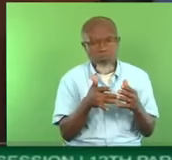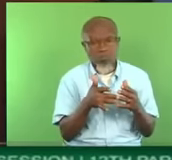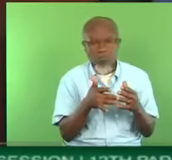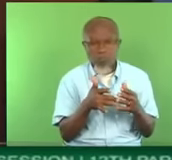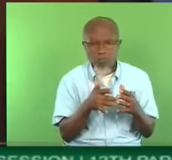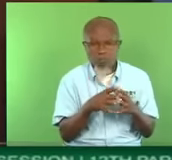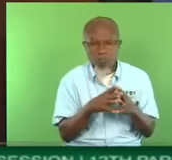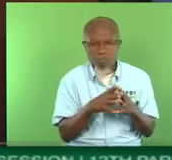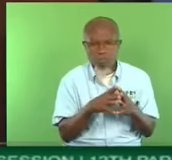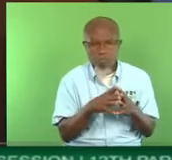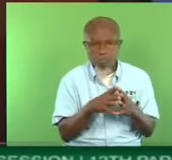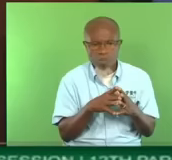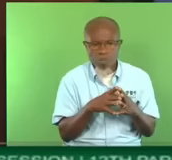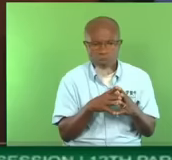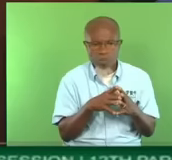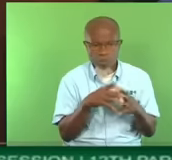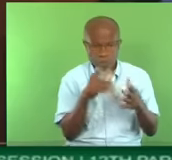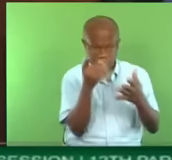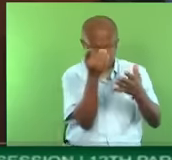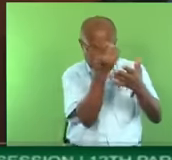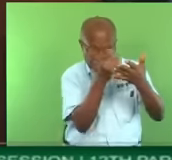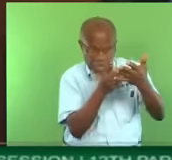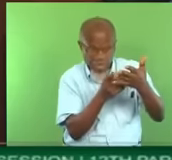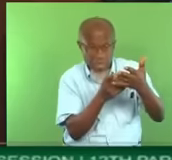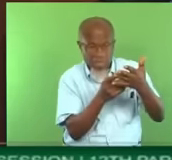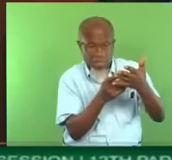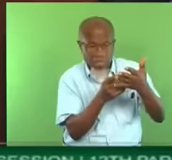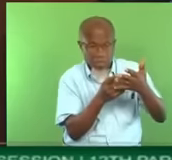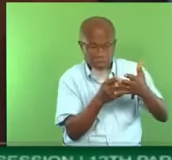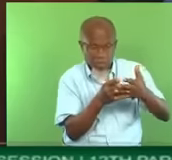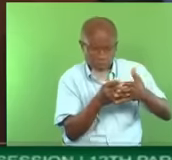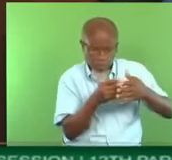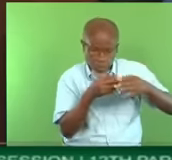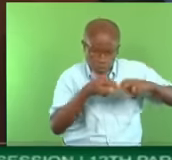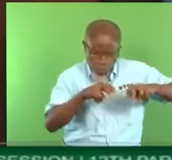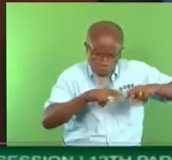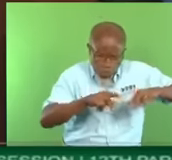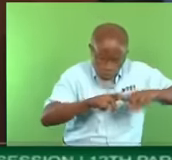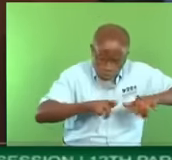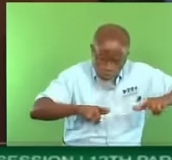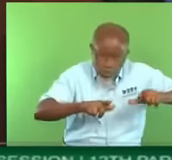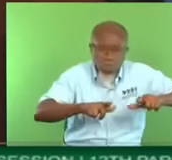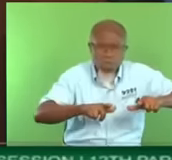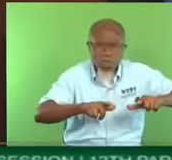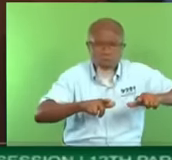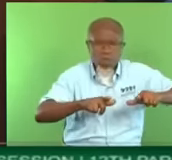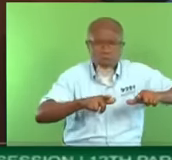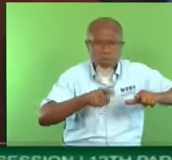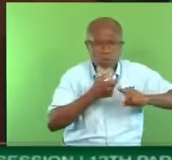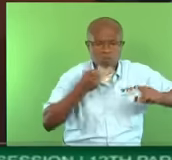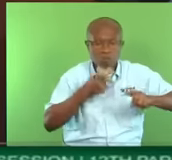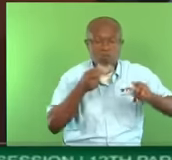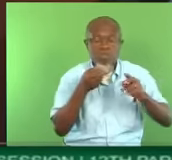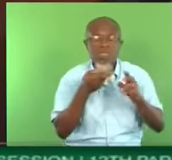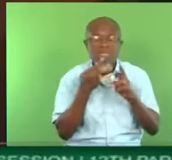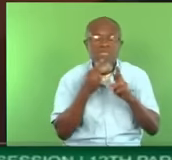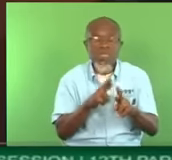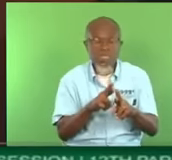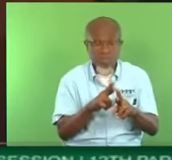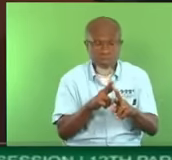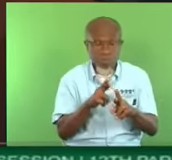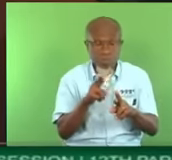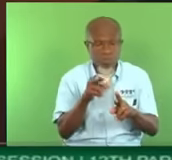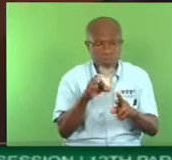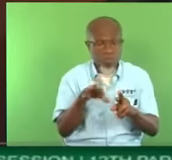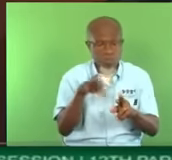considerations. From the results of our, and it's a very technical report, but I'm only dealing with conclusions. From the results of our bearing capacity